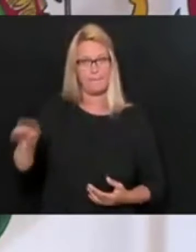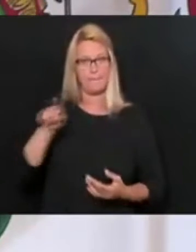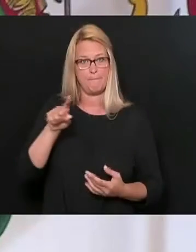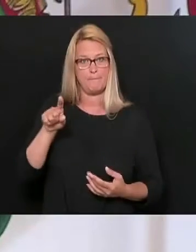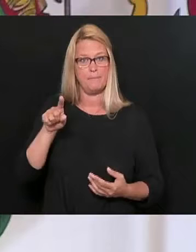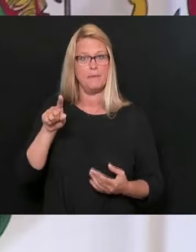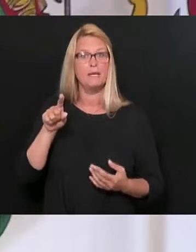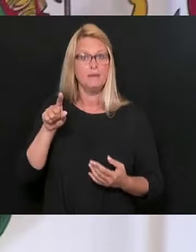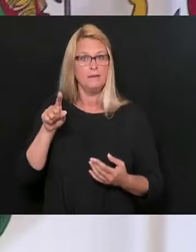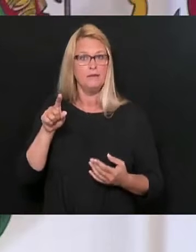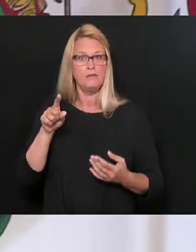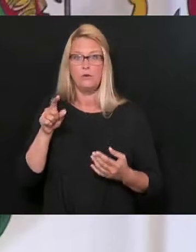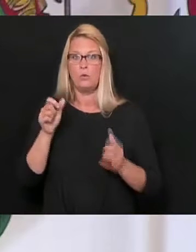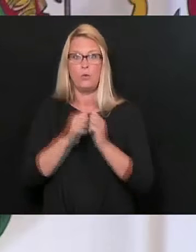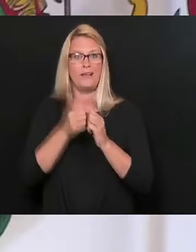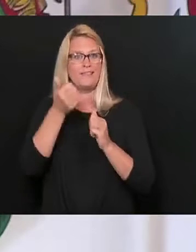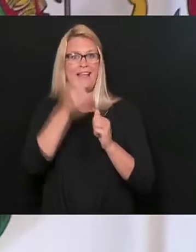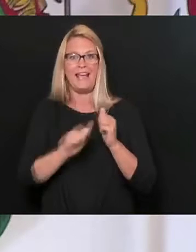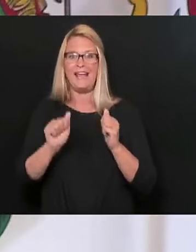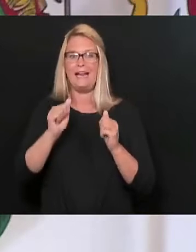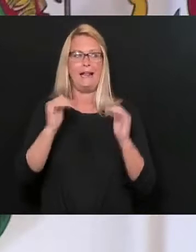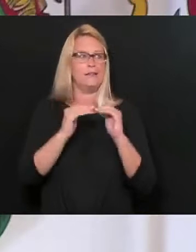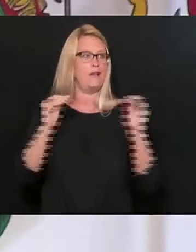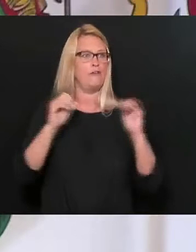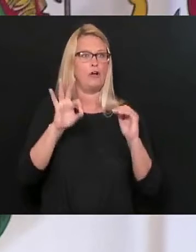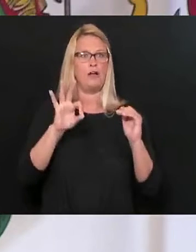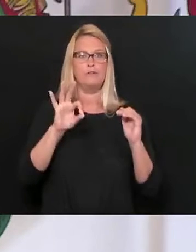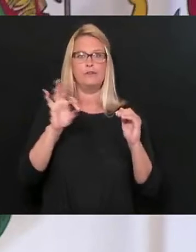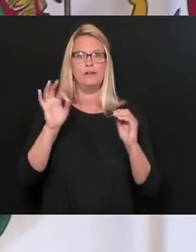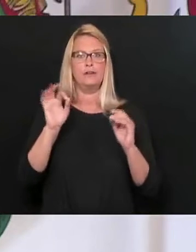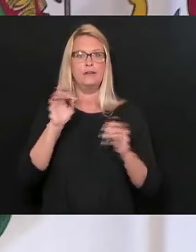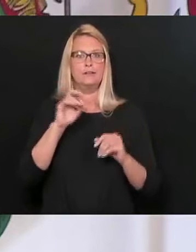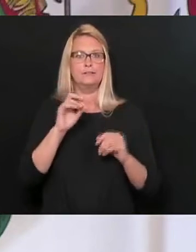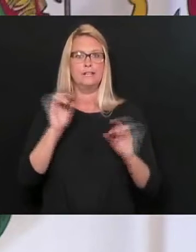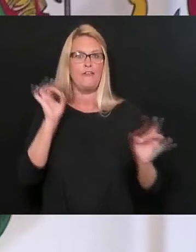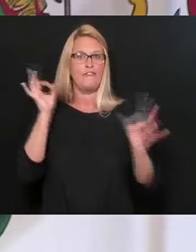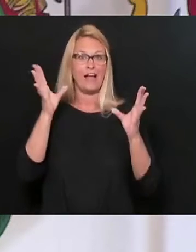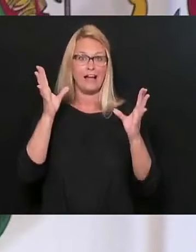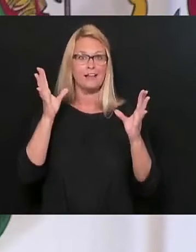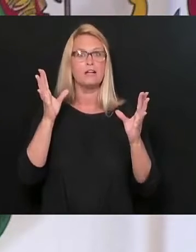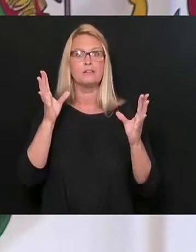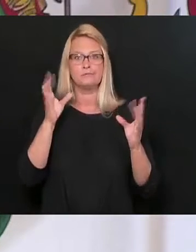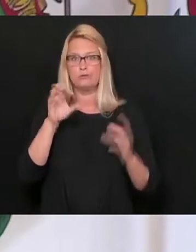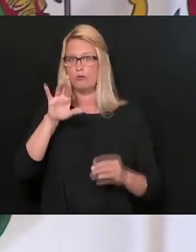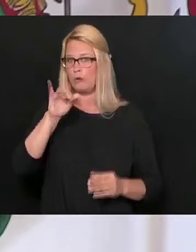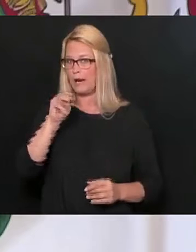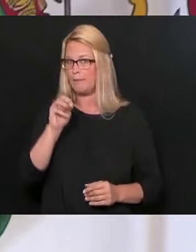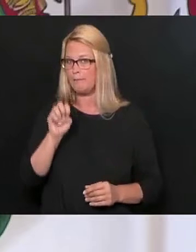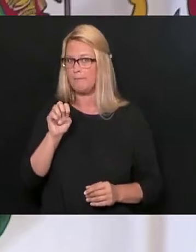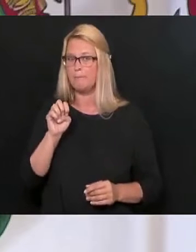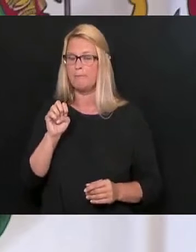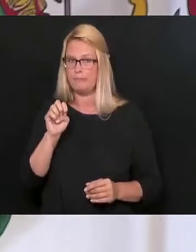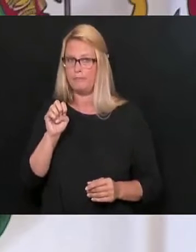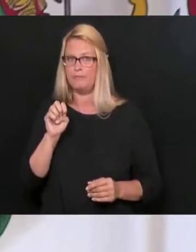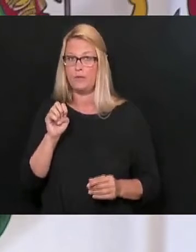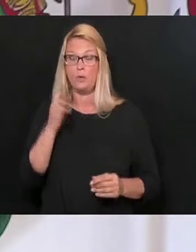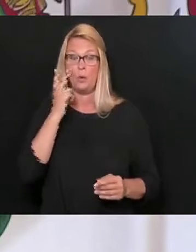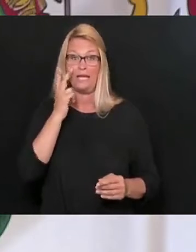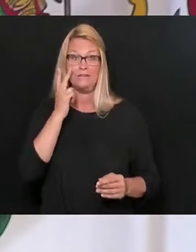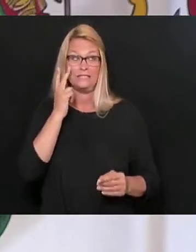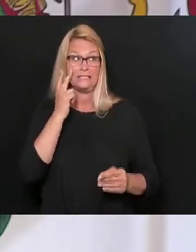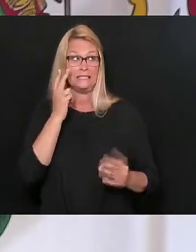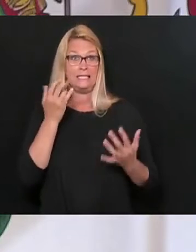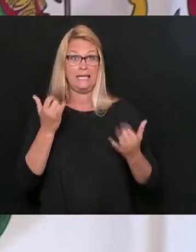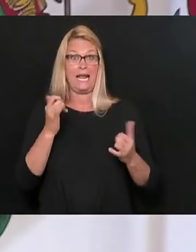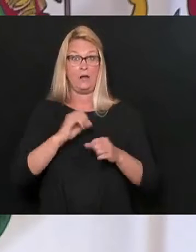regard to any kind of level of violent crime. You know, with the COVID problems we've seen arise in, in, in,